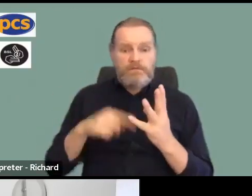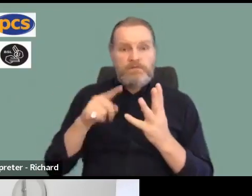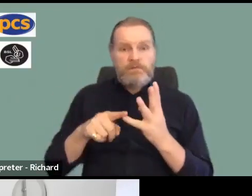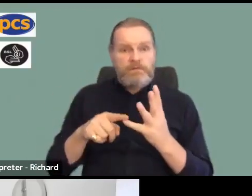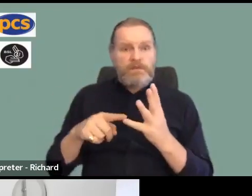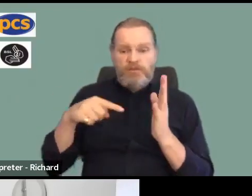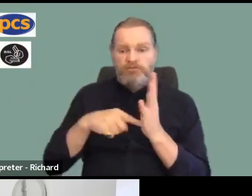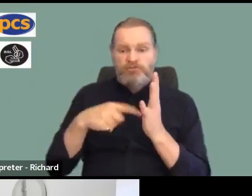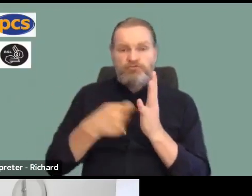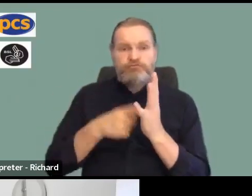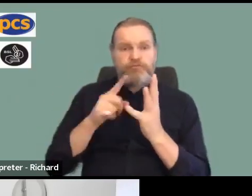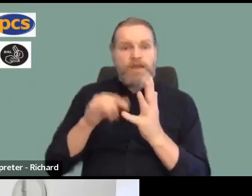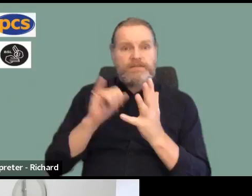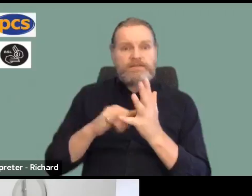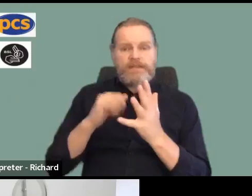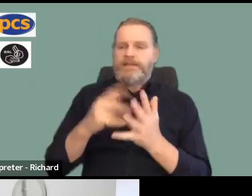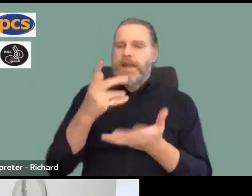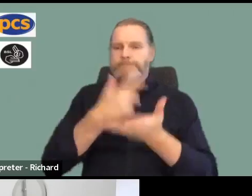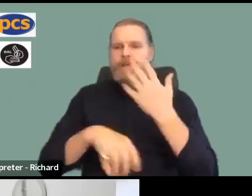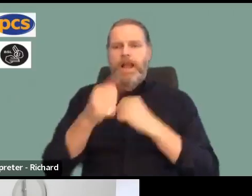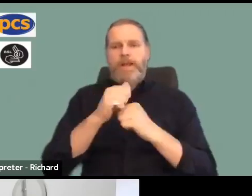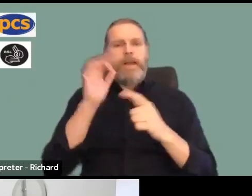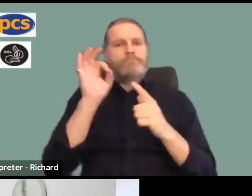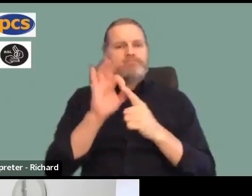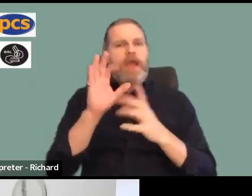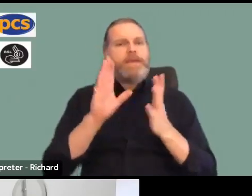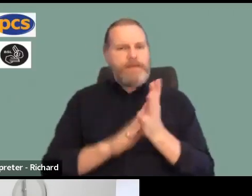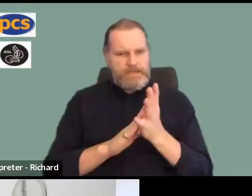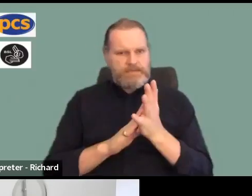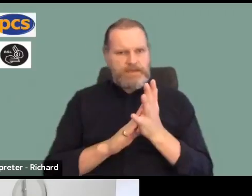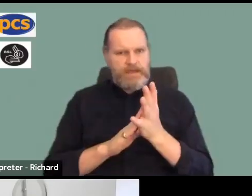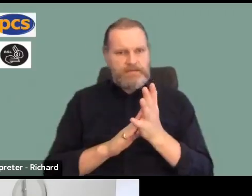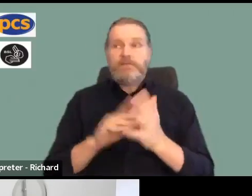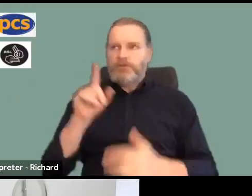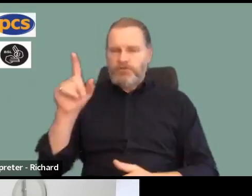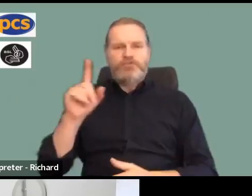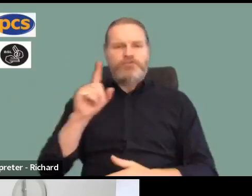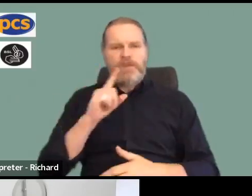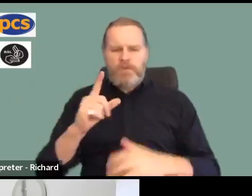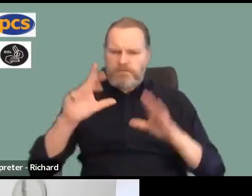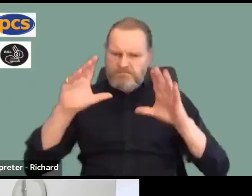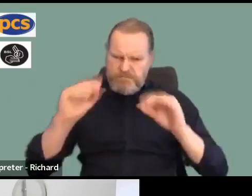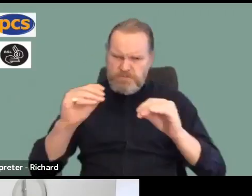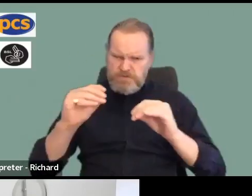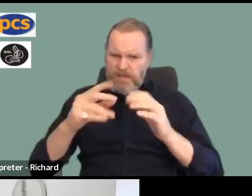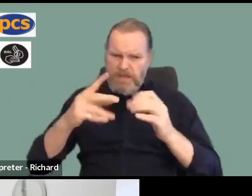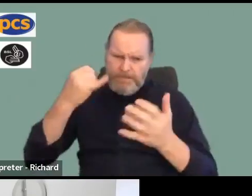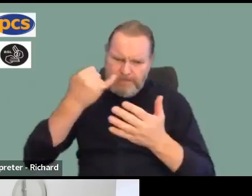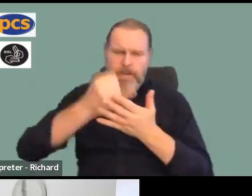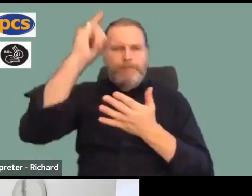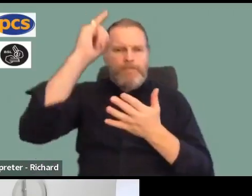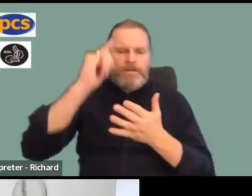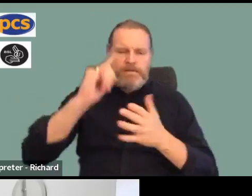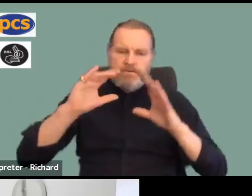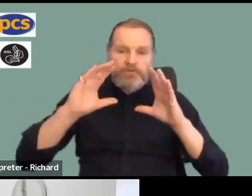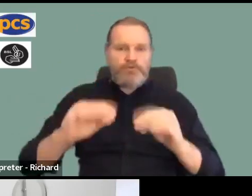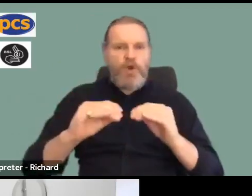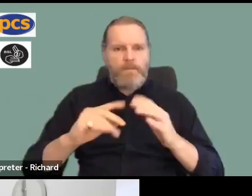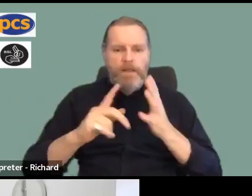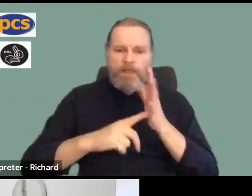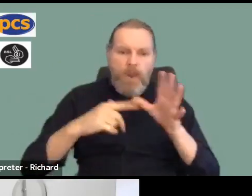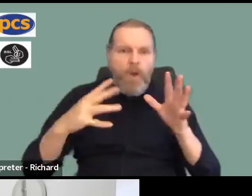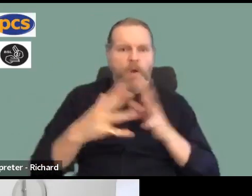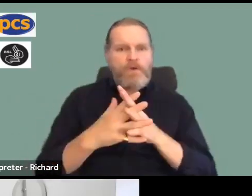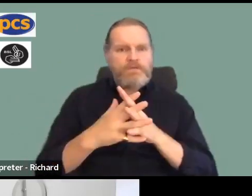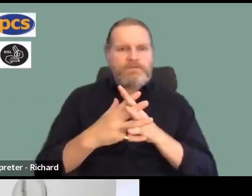that within 30 days of becoming prime minister, she intends to tighten the anti union laws, meaning it will be even harder for unions